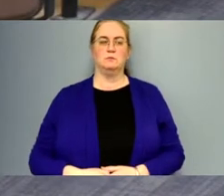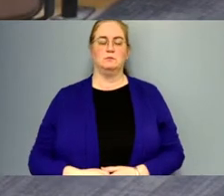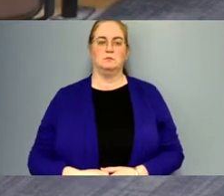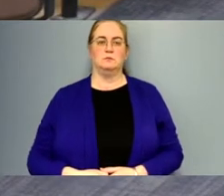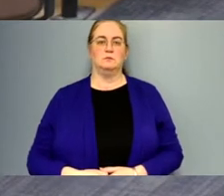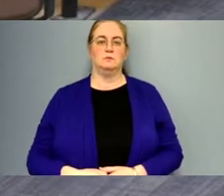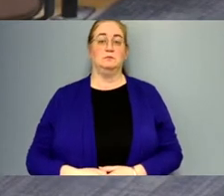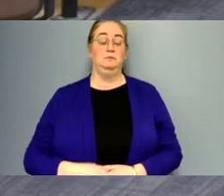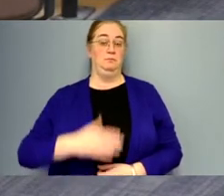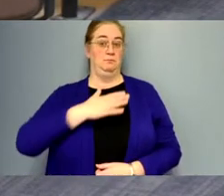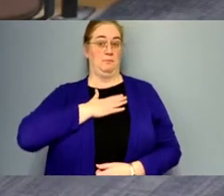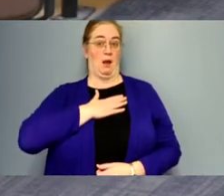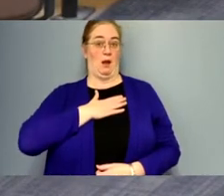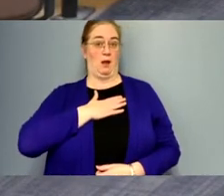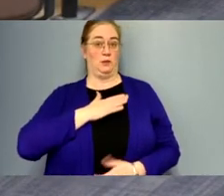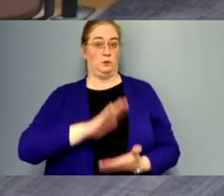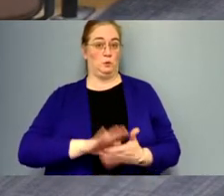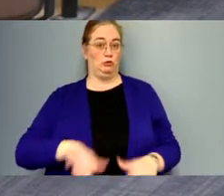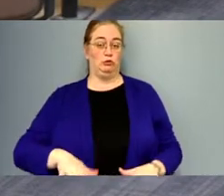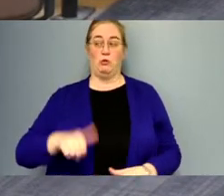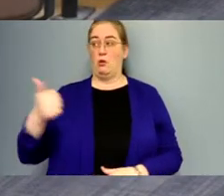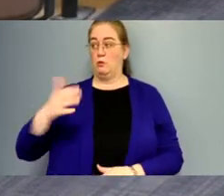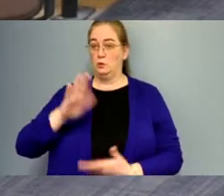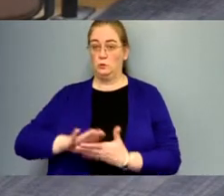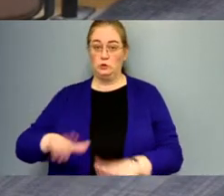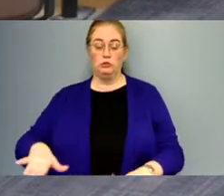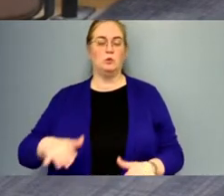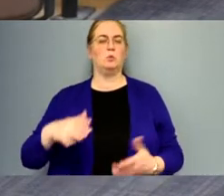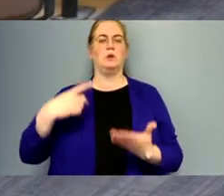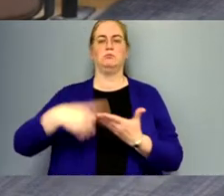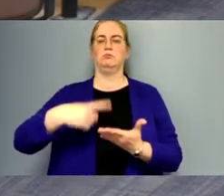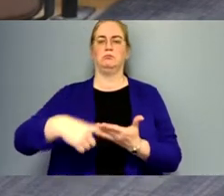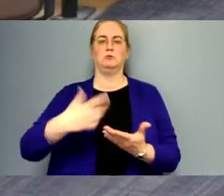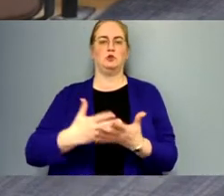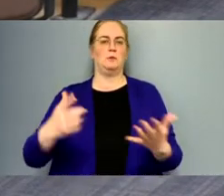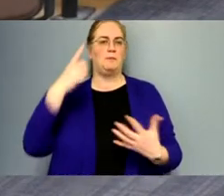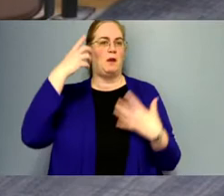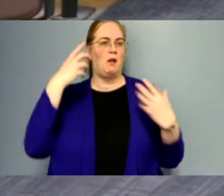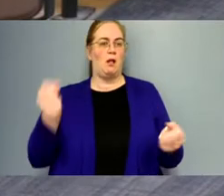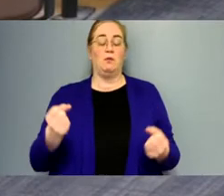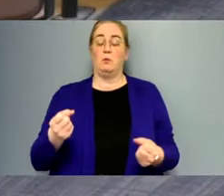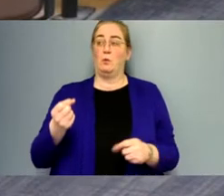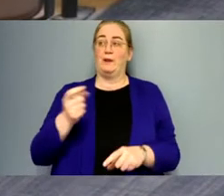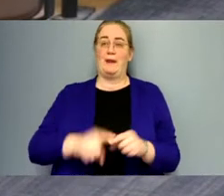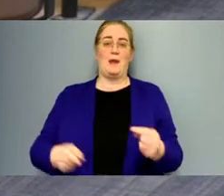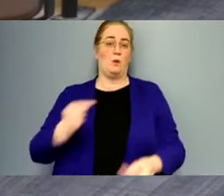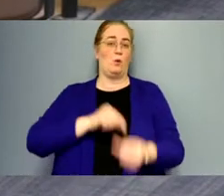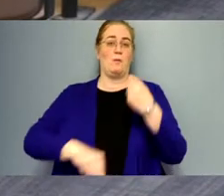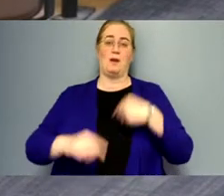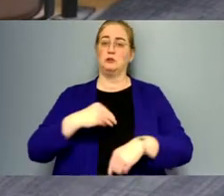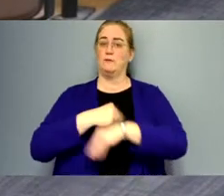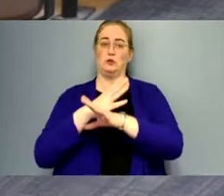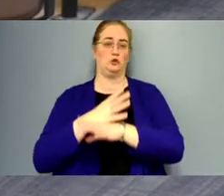my school children other school children we talk so much about mental health we cannot go back to virtual